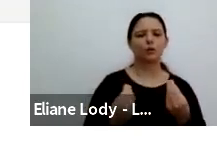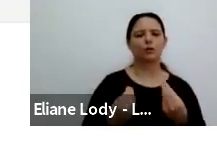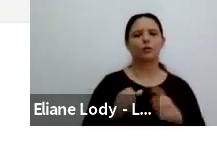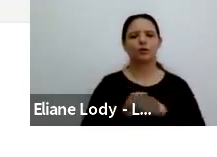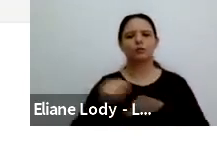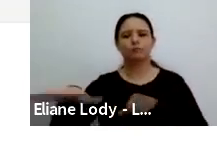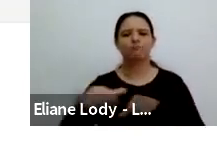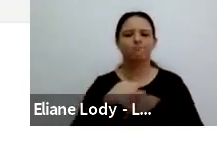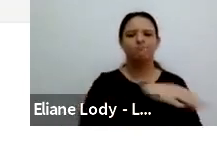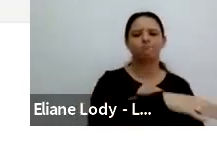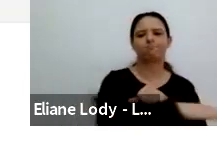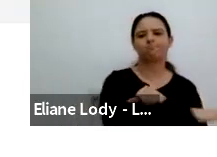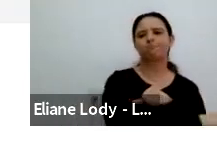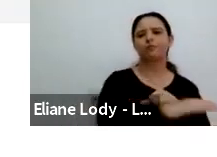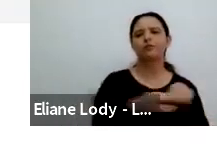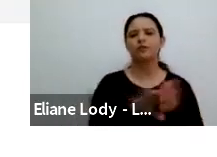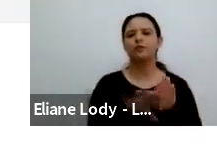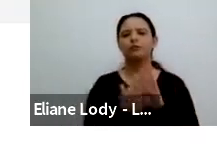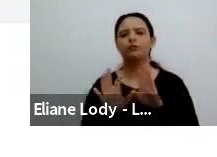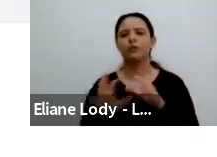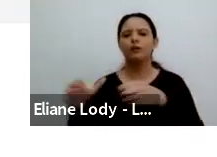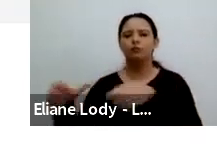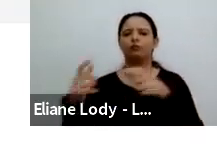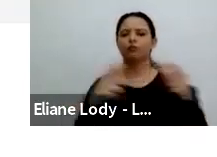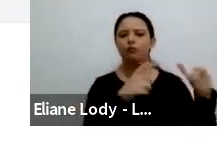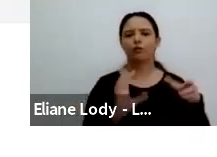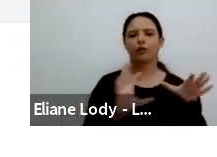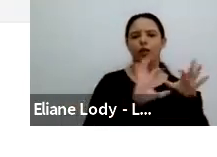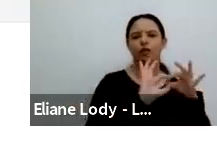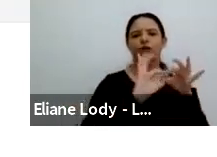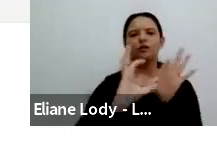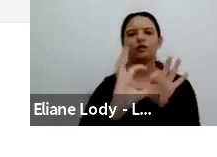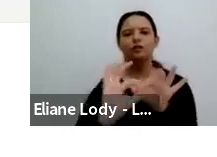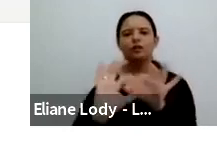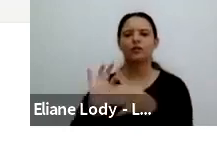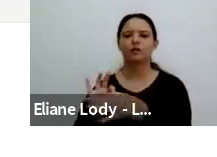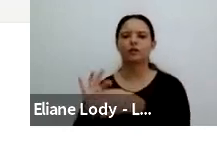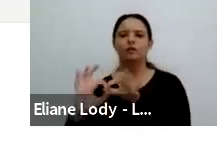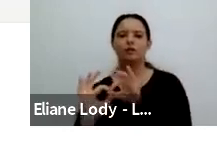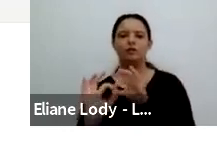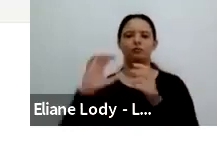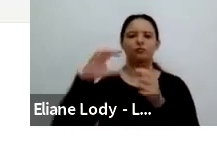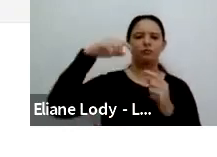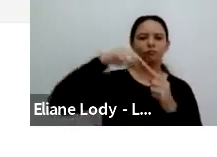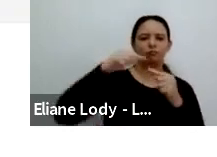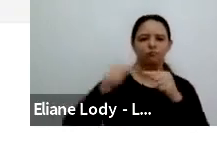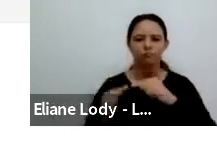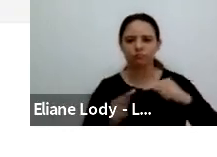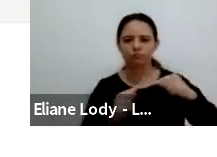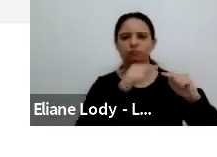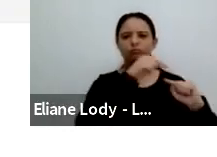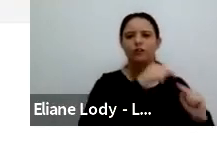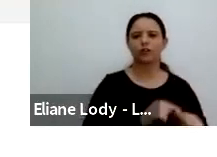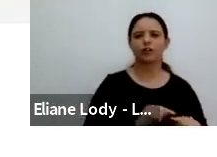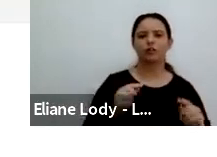together, seeing chains of localities, events, things, and people woven together in trajectories.